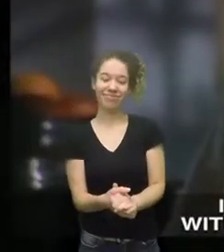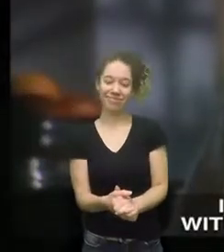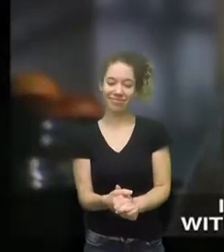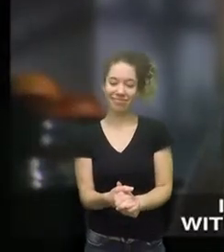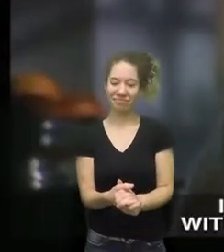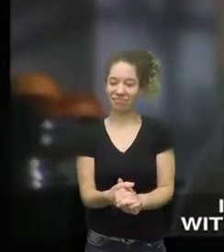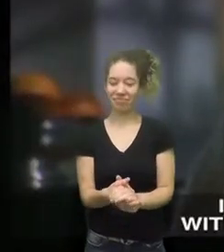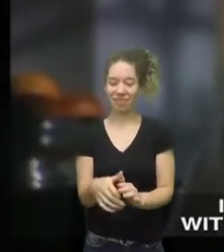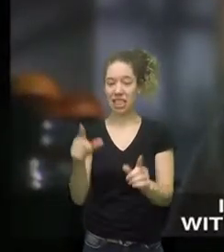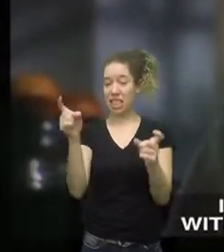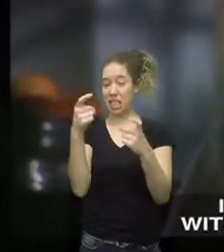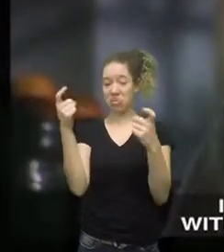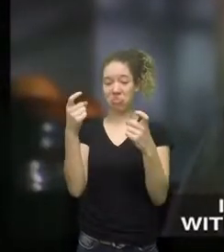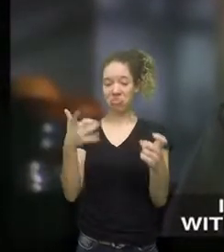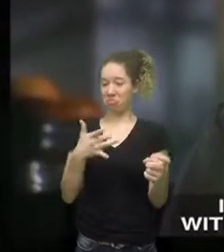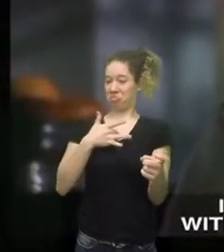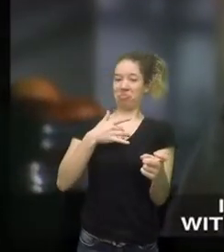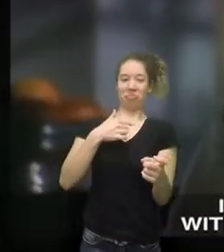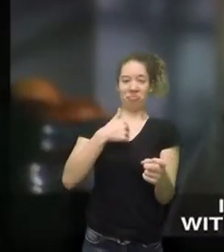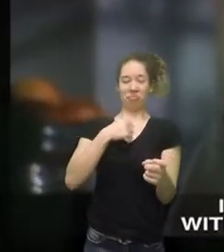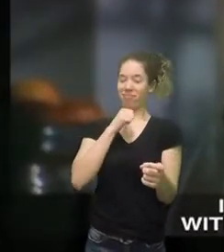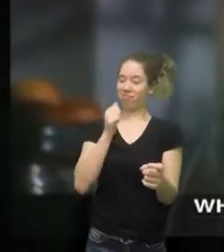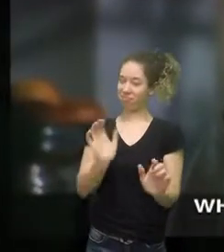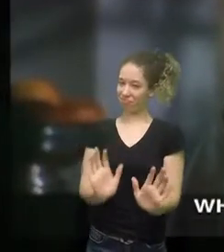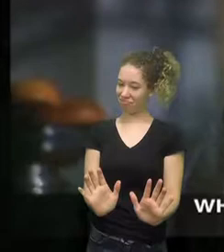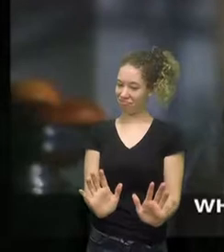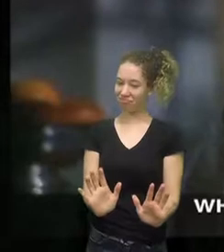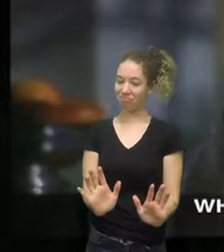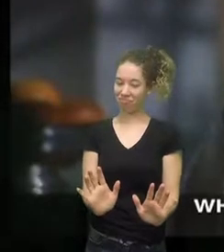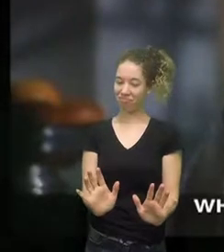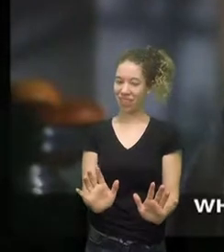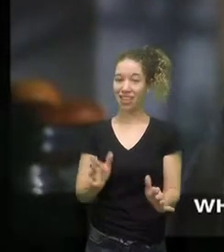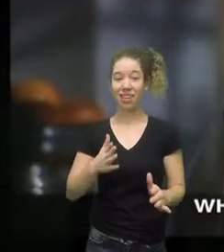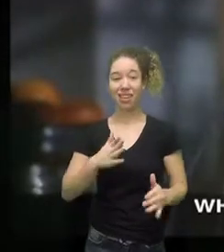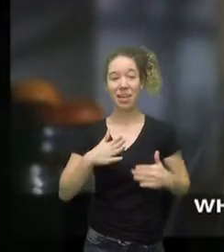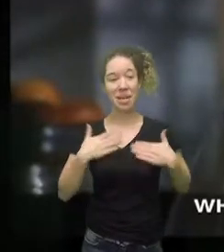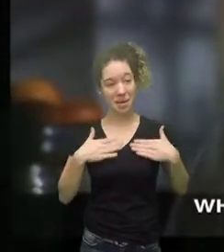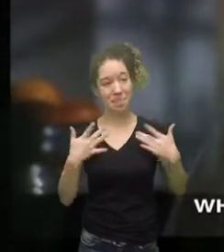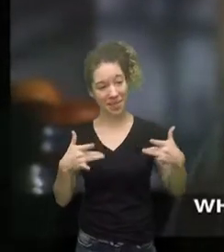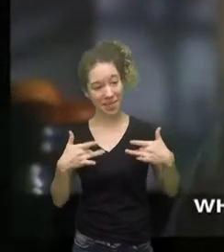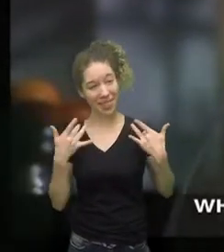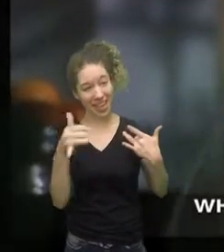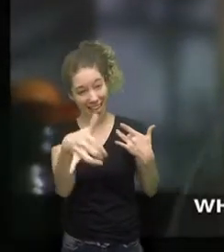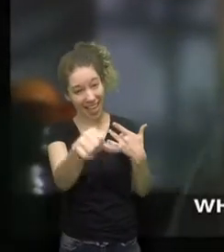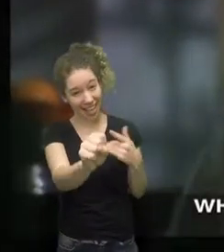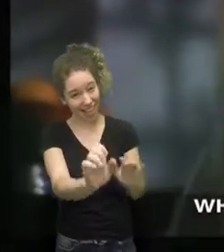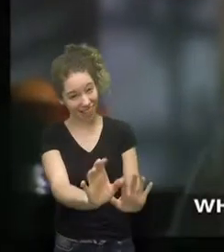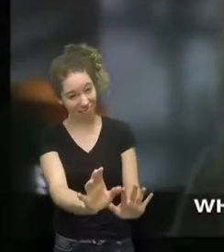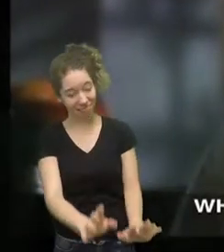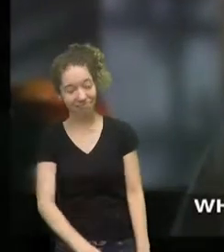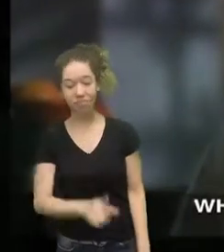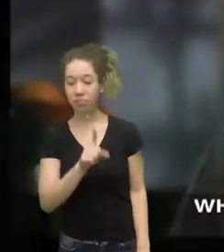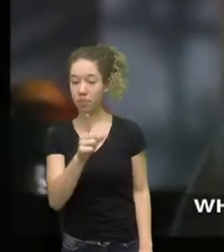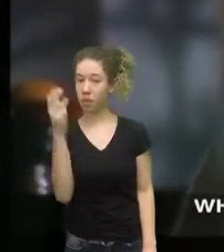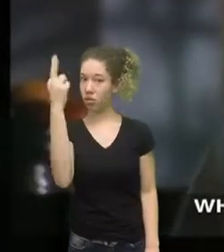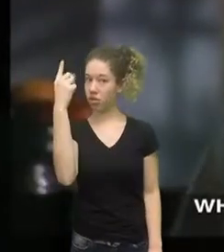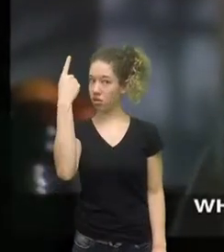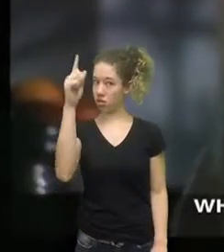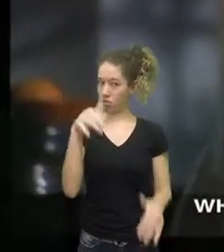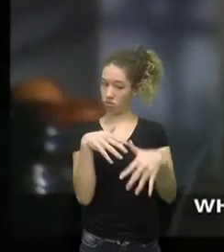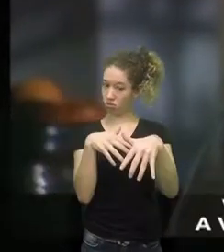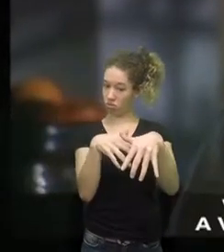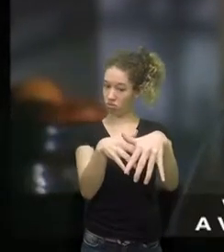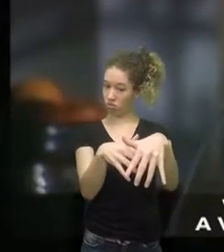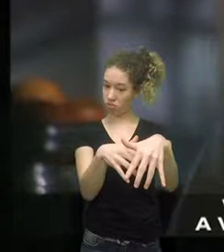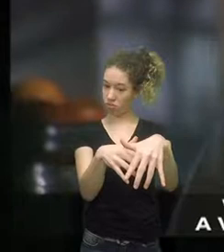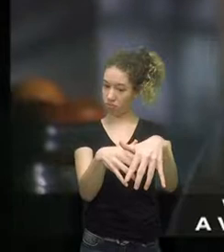I'm struck not so much with the celebration itself, which is grand and happy, but the reason for